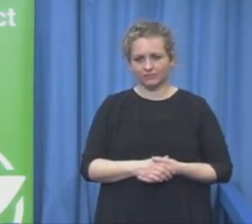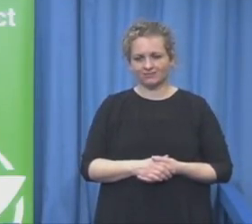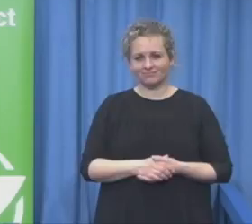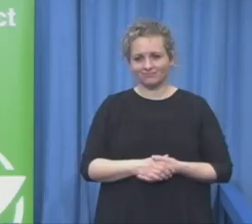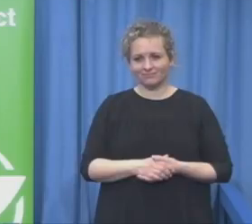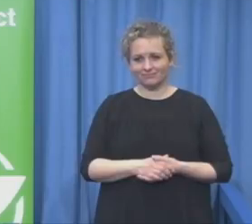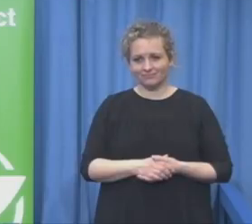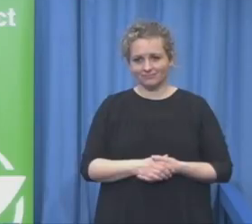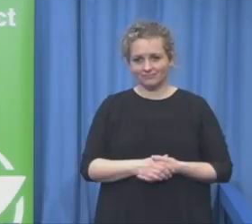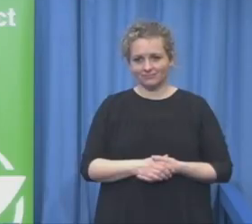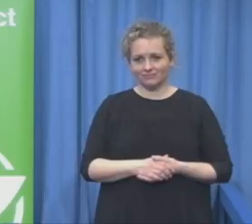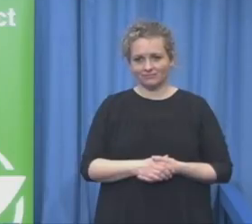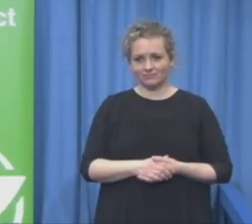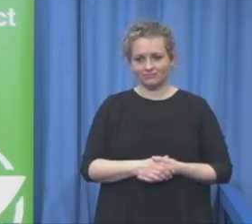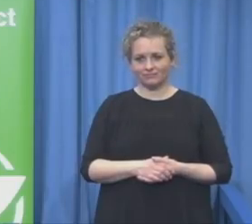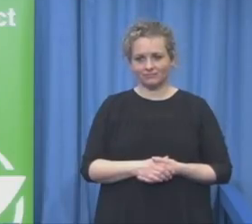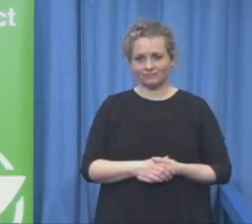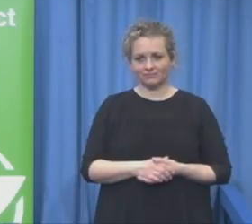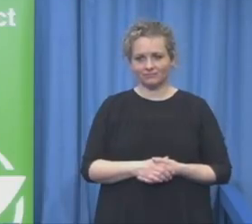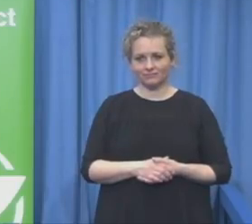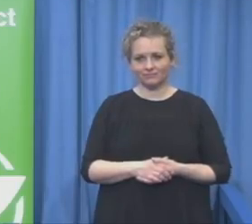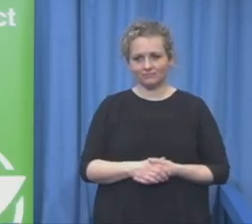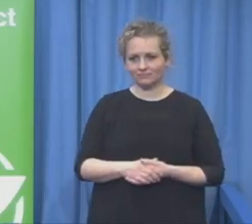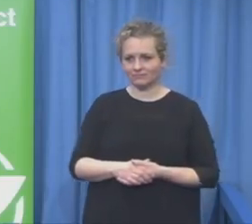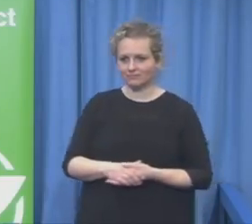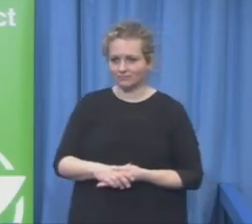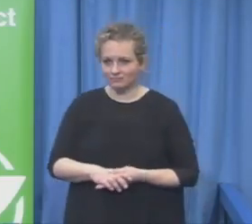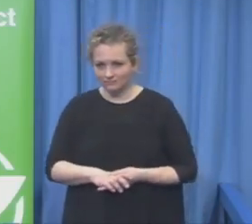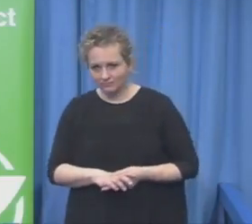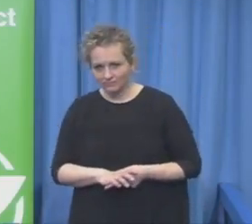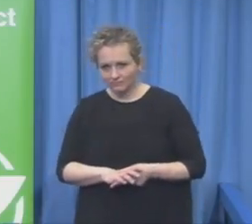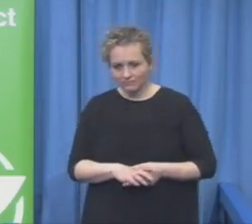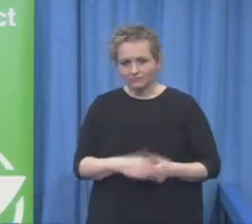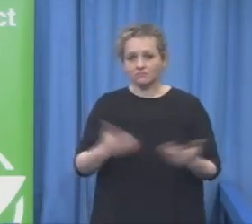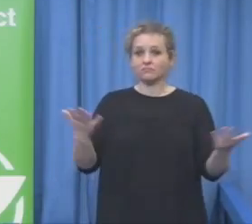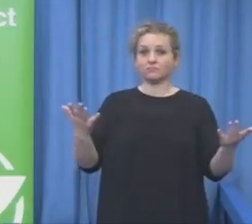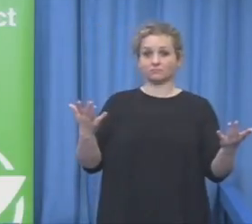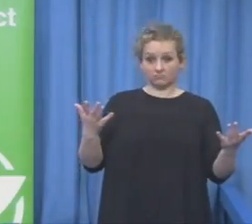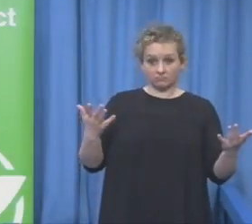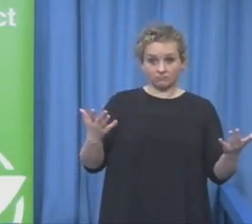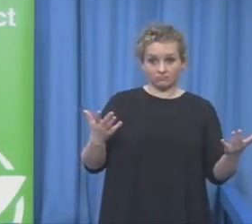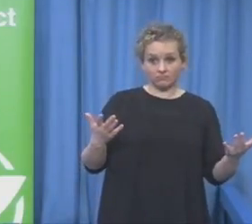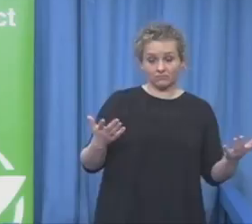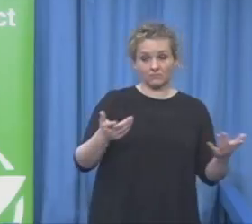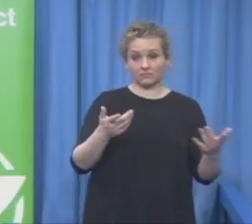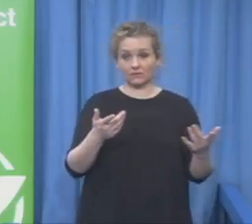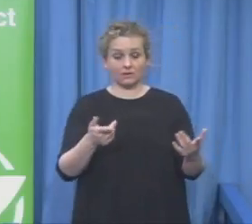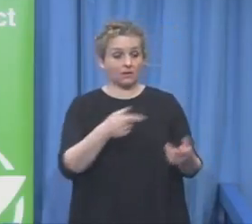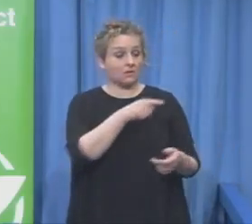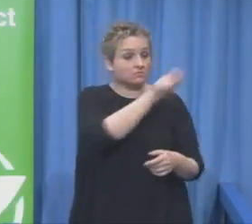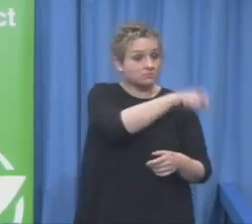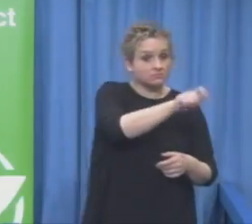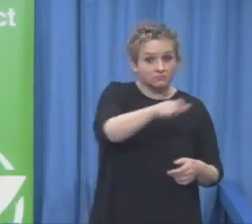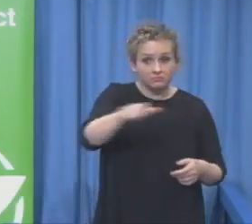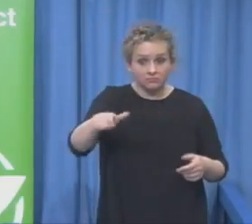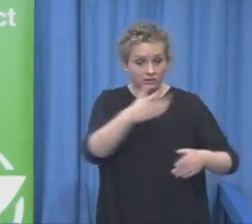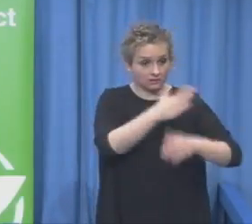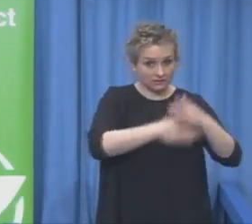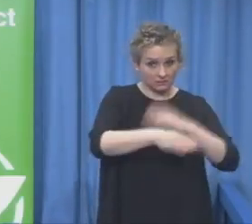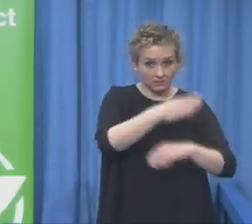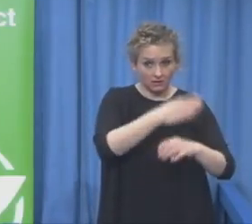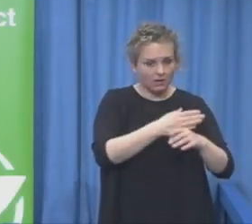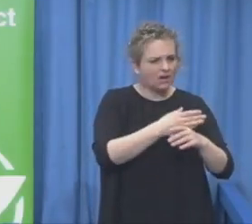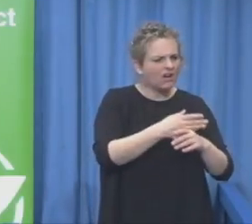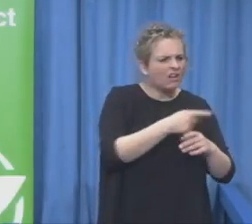good job for people with learning difficulties. So, what is a good job? I think a good job is a job